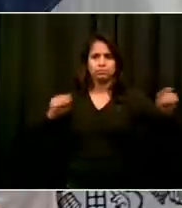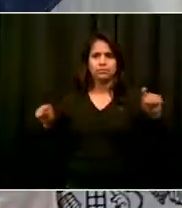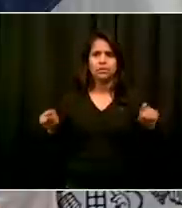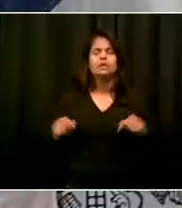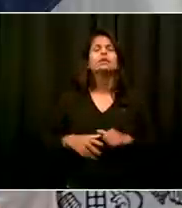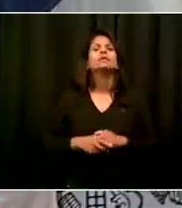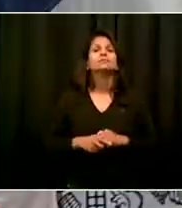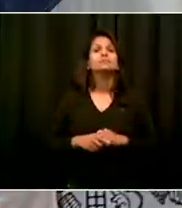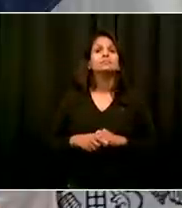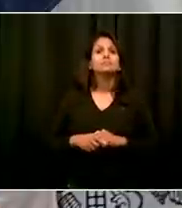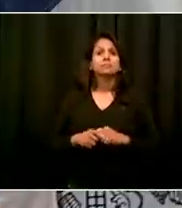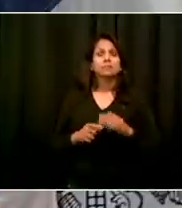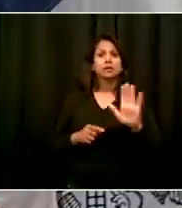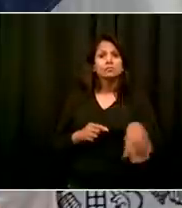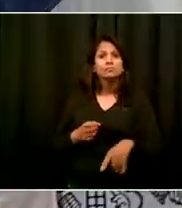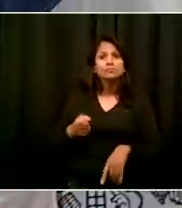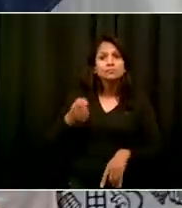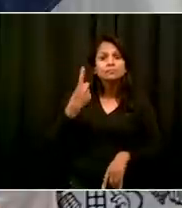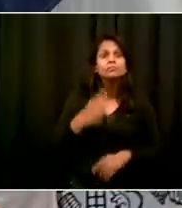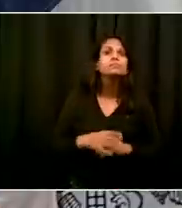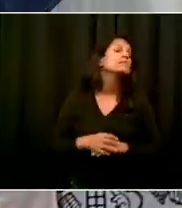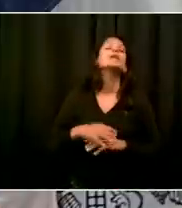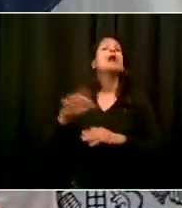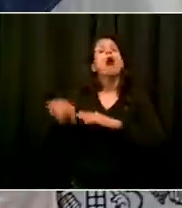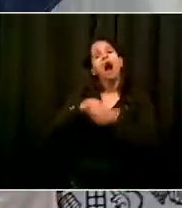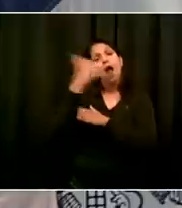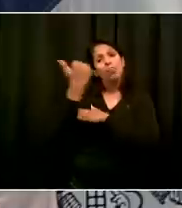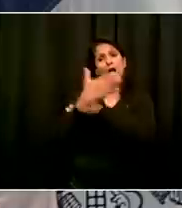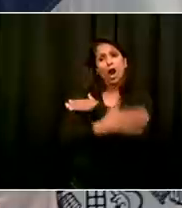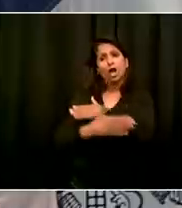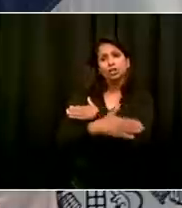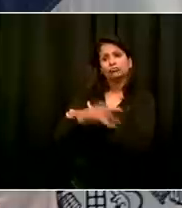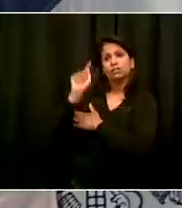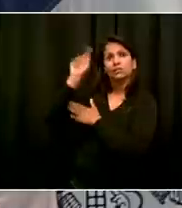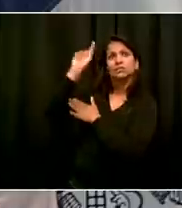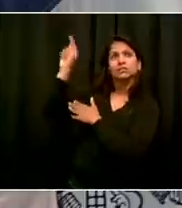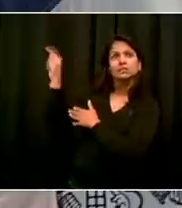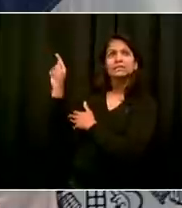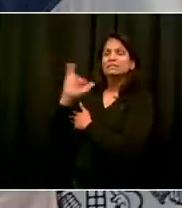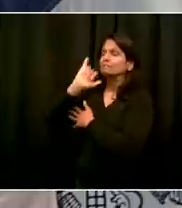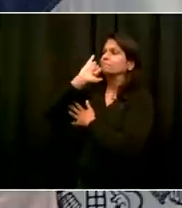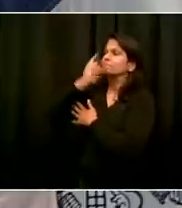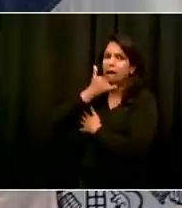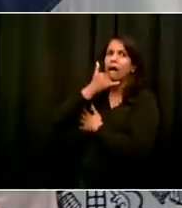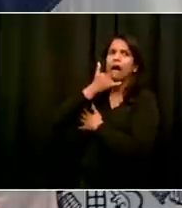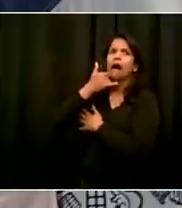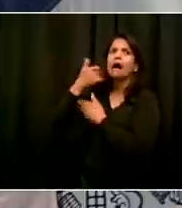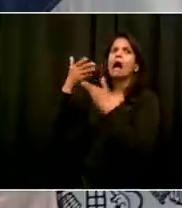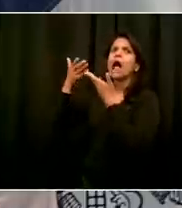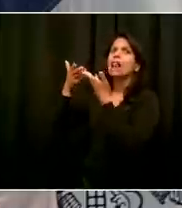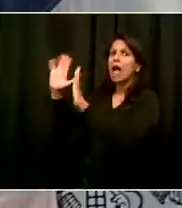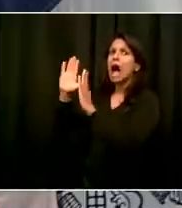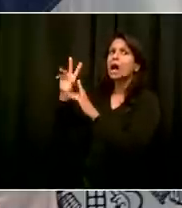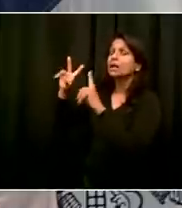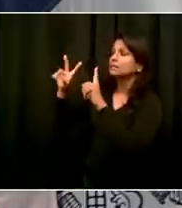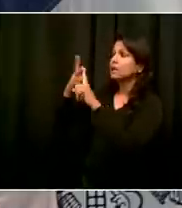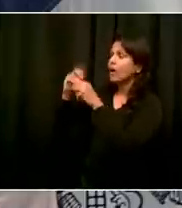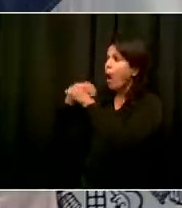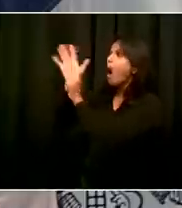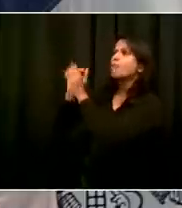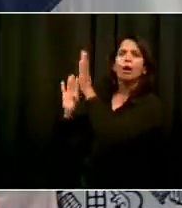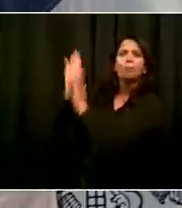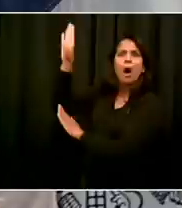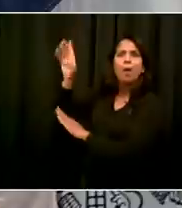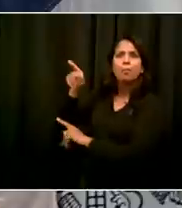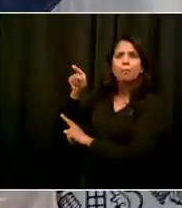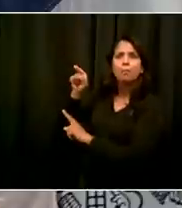the disease back in the door by making, I think, some of the wrong decisions about what to reopen and how to reopen and when to reopen it. We have